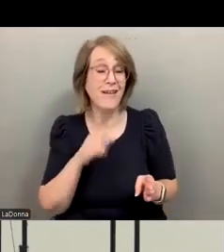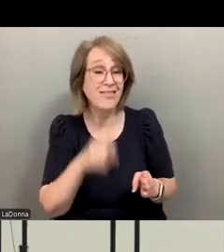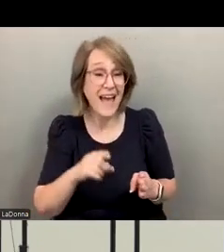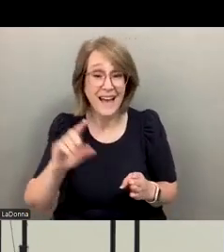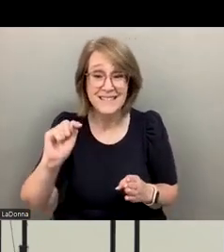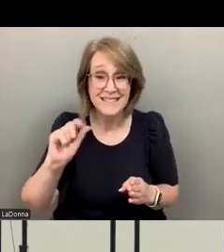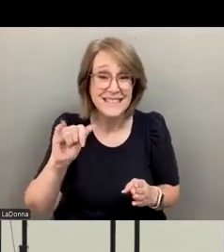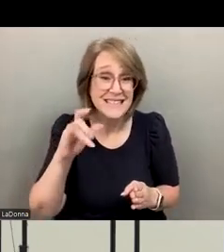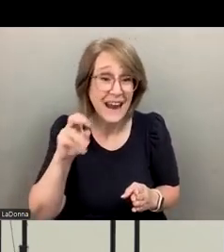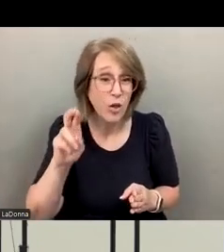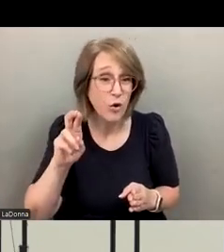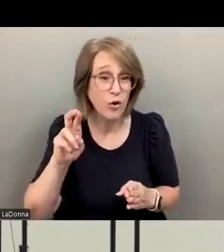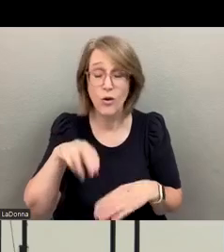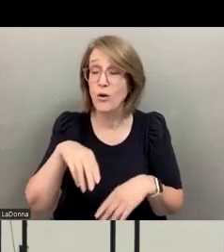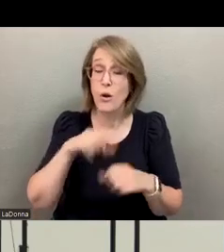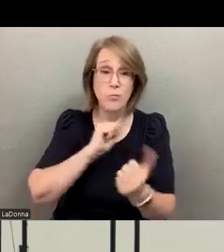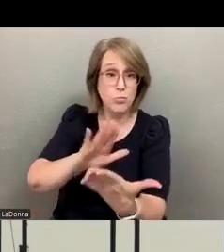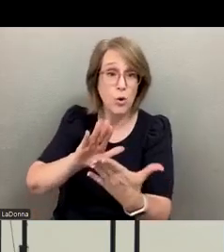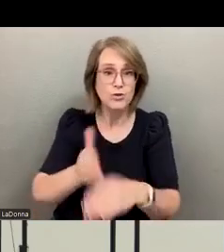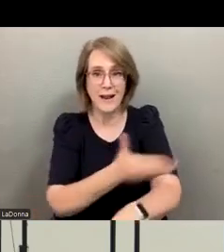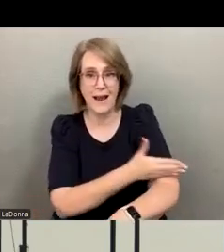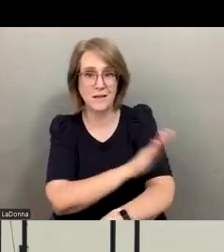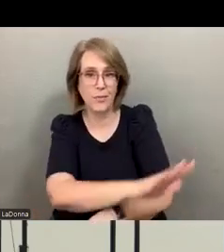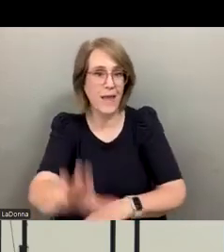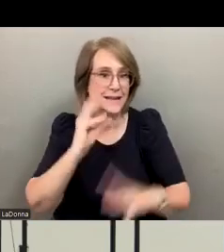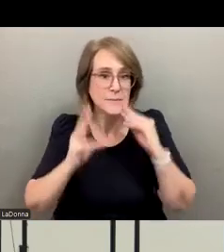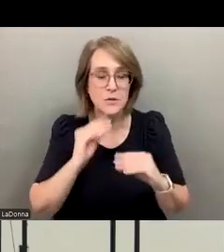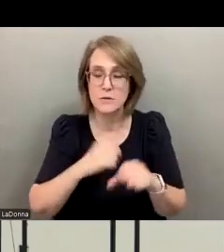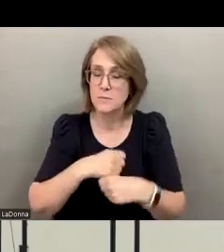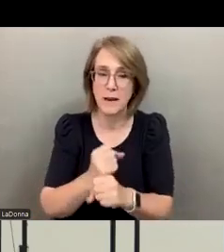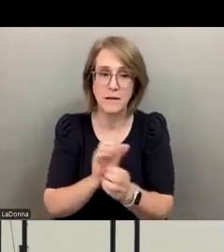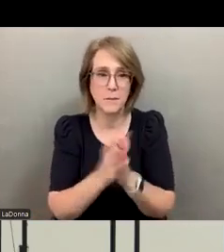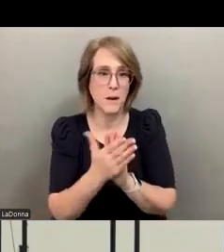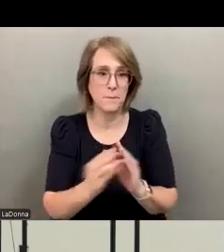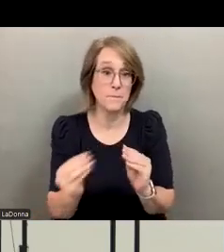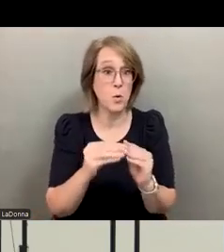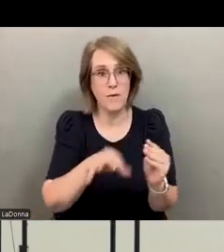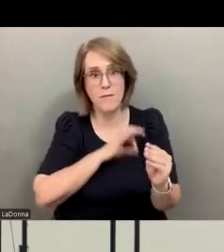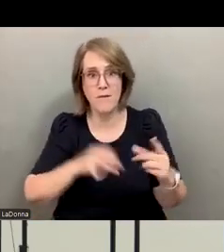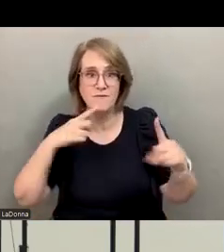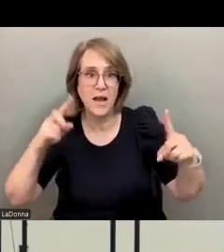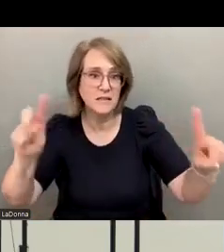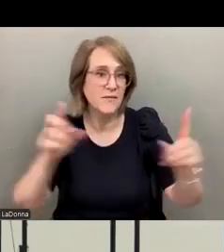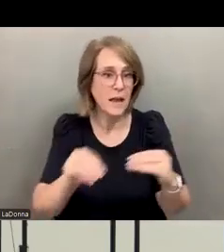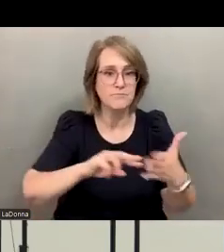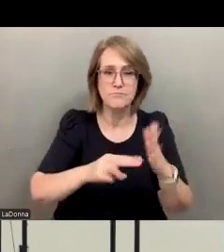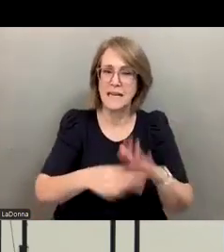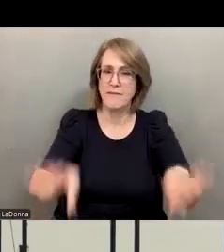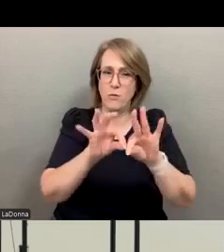can really enhance this experience and make it more effective and more meaningful for the individuals that we serve.